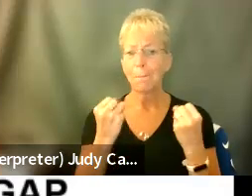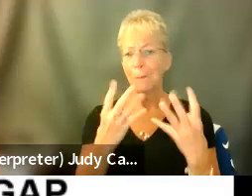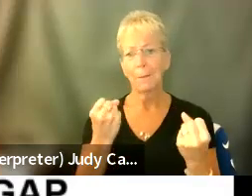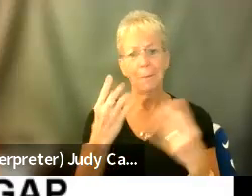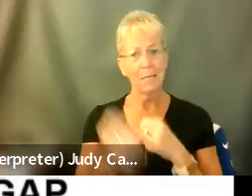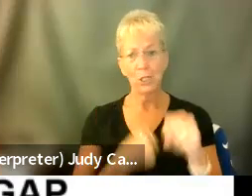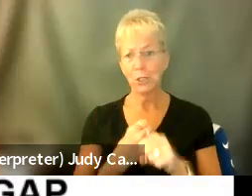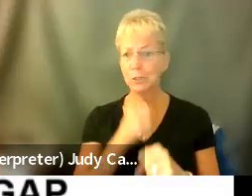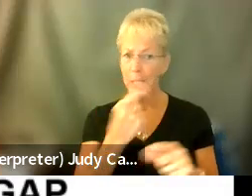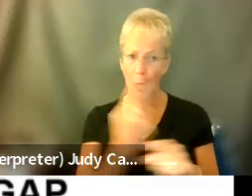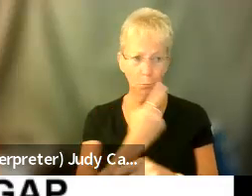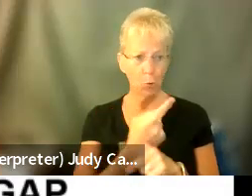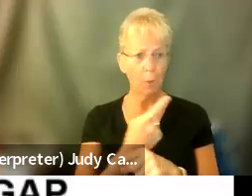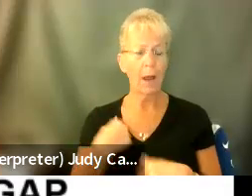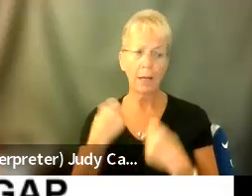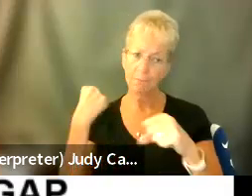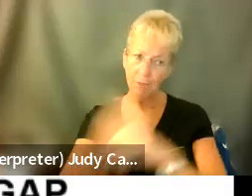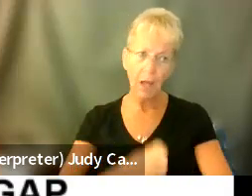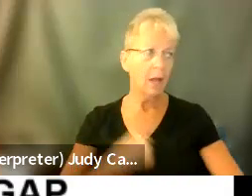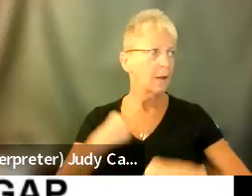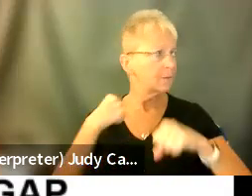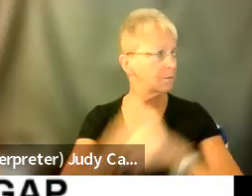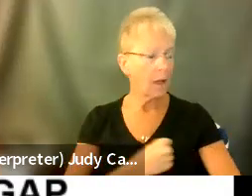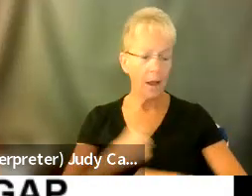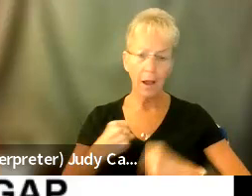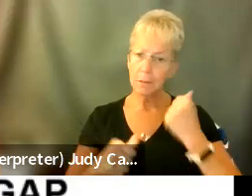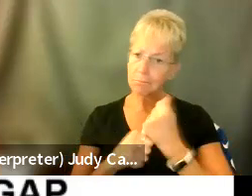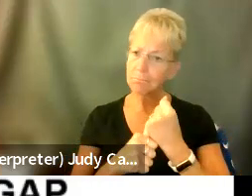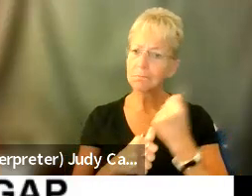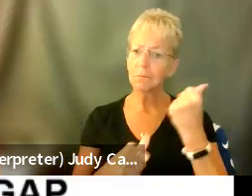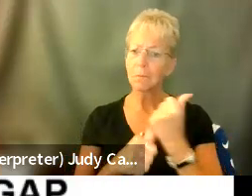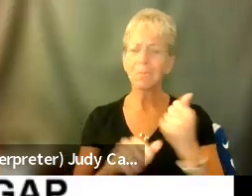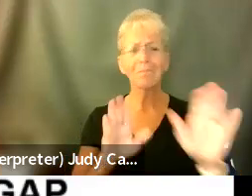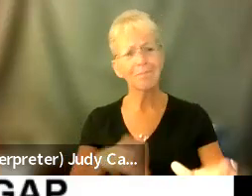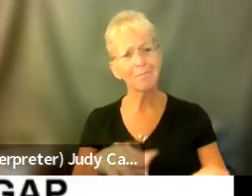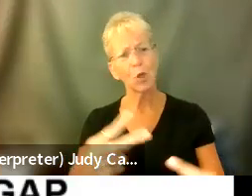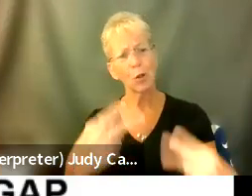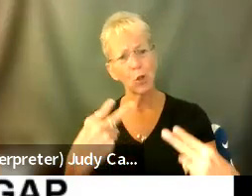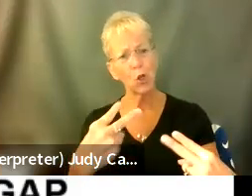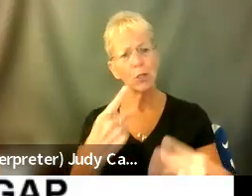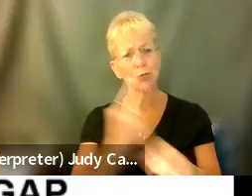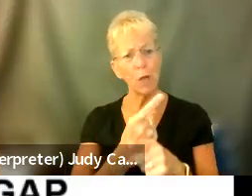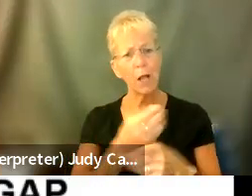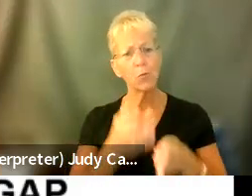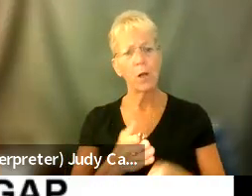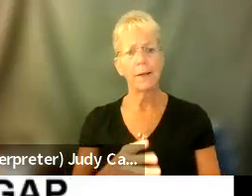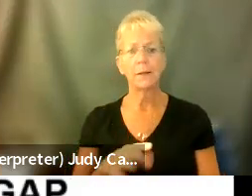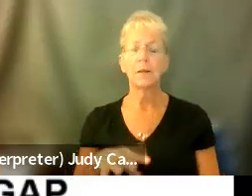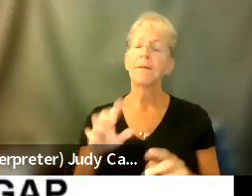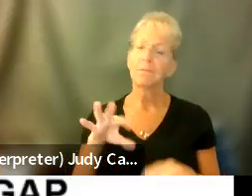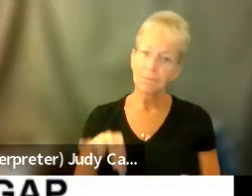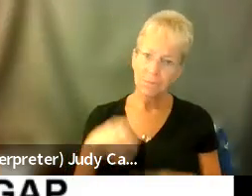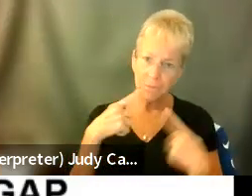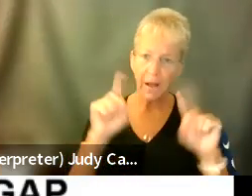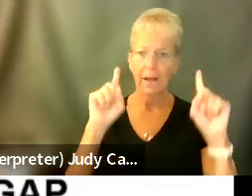years and had to fight and keep trying to get other people to look at me. So I was finally properly diagnosed.